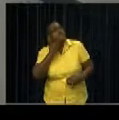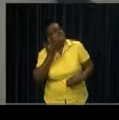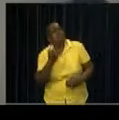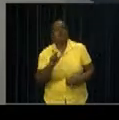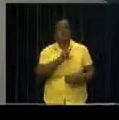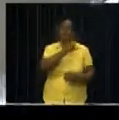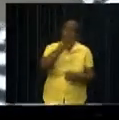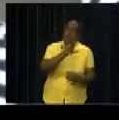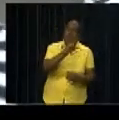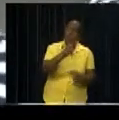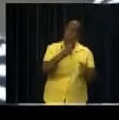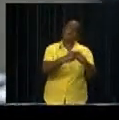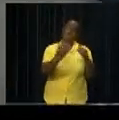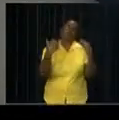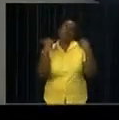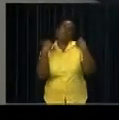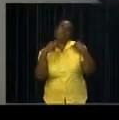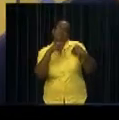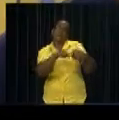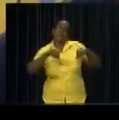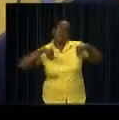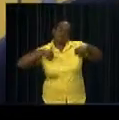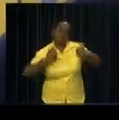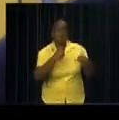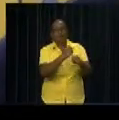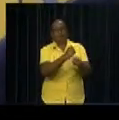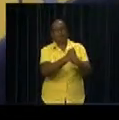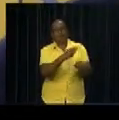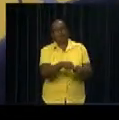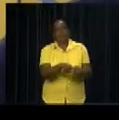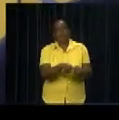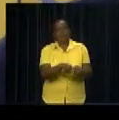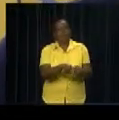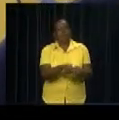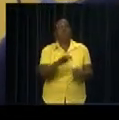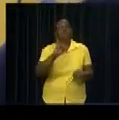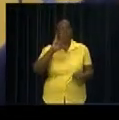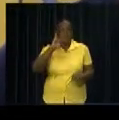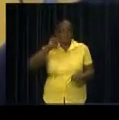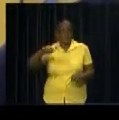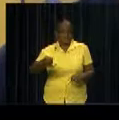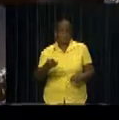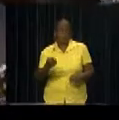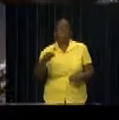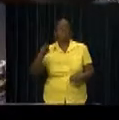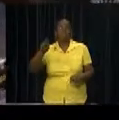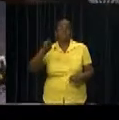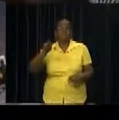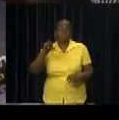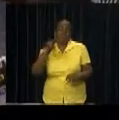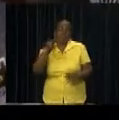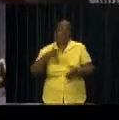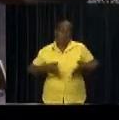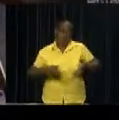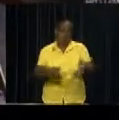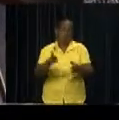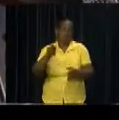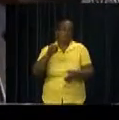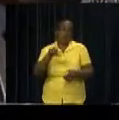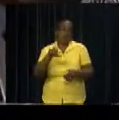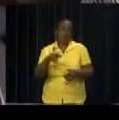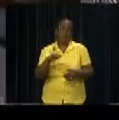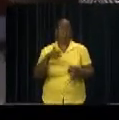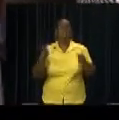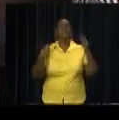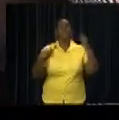vacation jobbers, in addition to the permanent staff. Some of the young people started working in July and some in